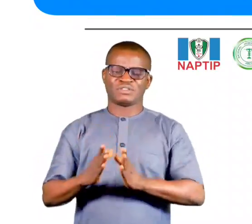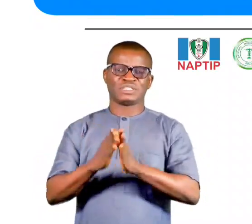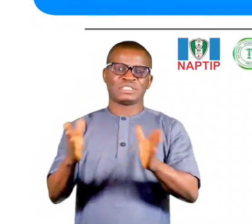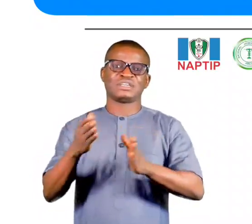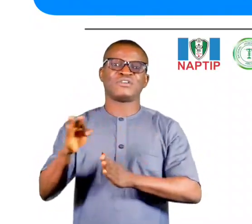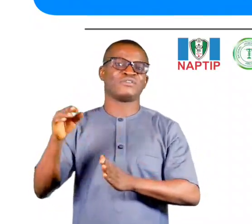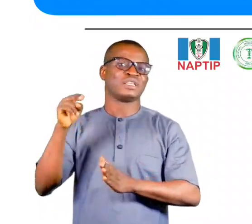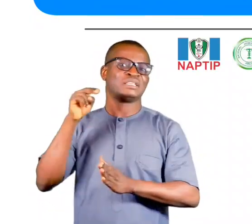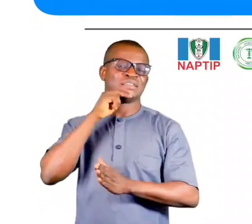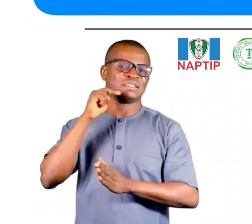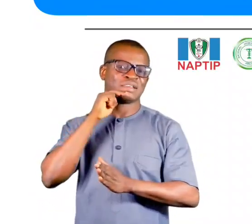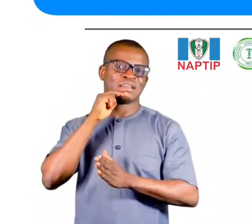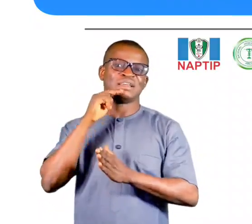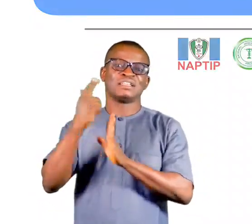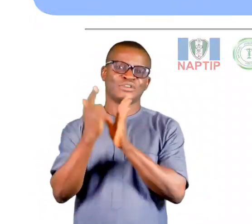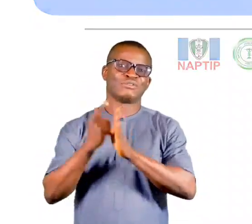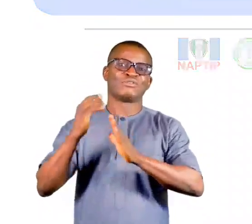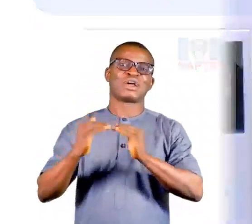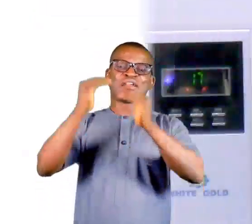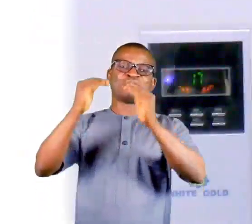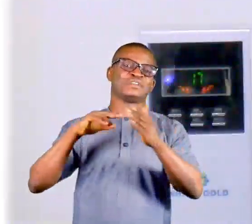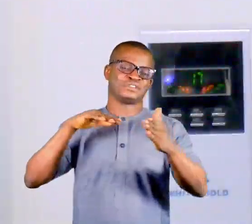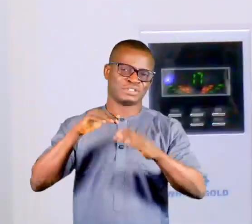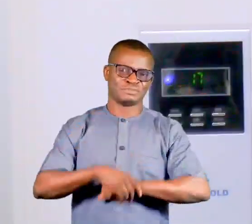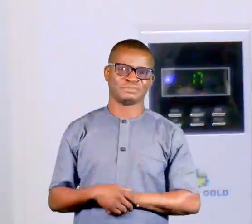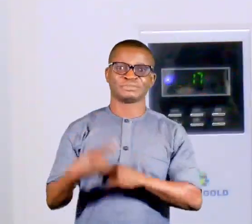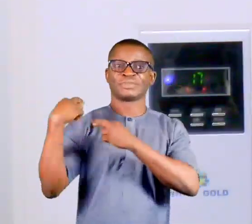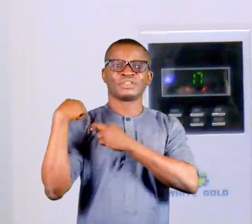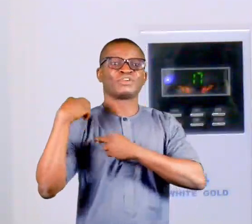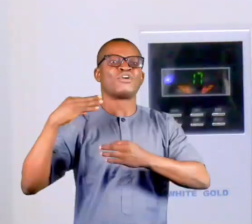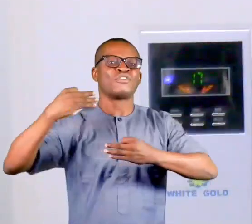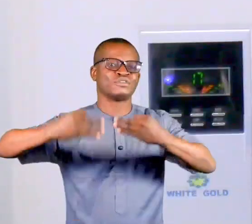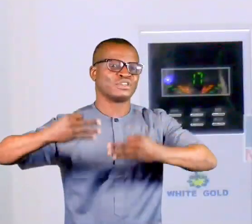Nigerian Institute of Advanced Legal Studies. On the role of judges,